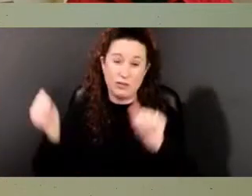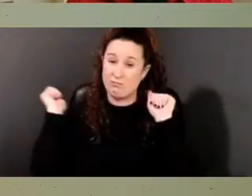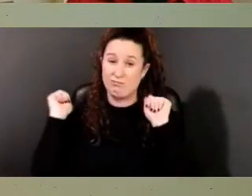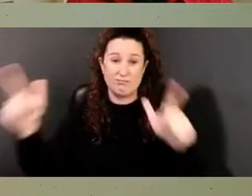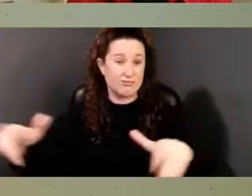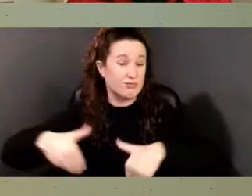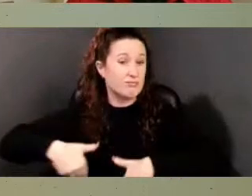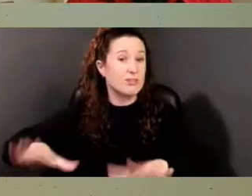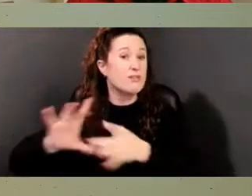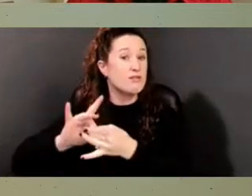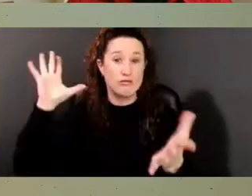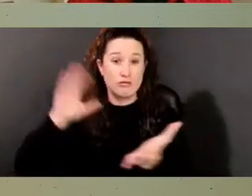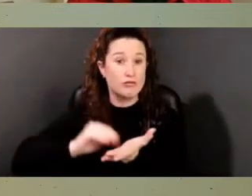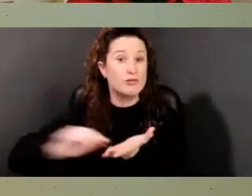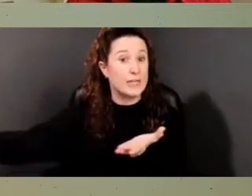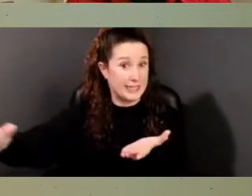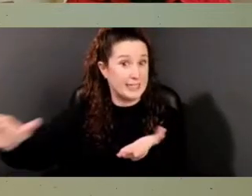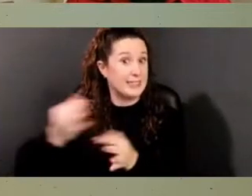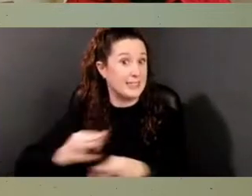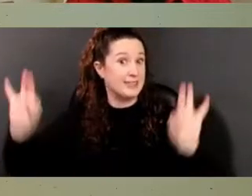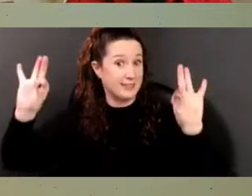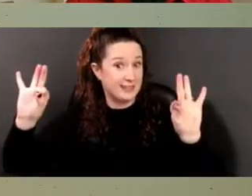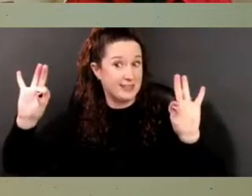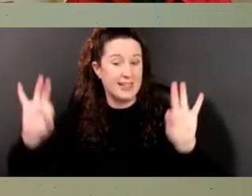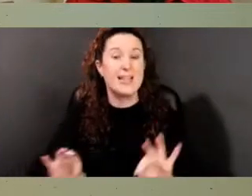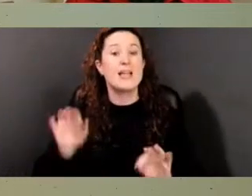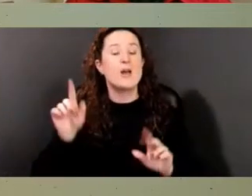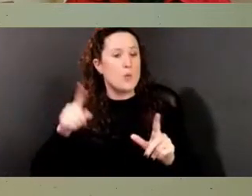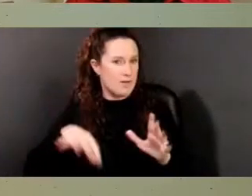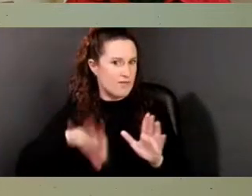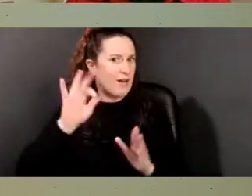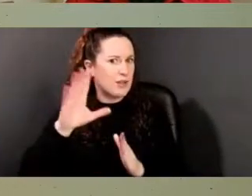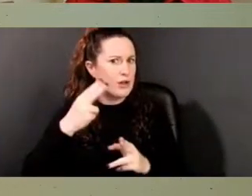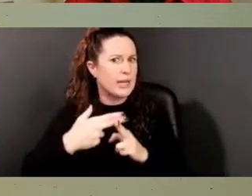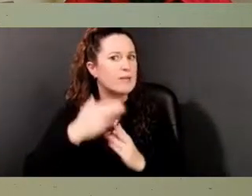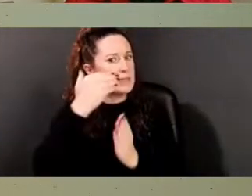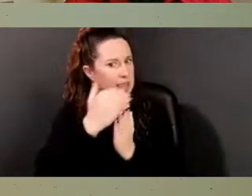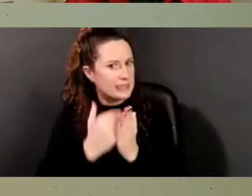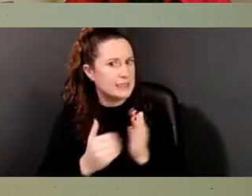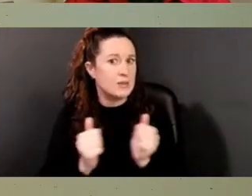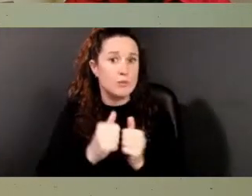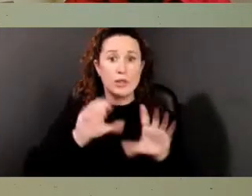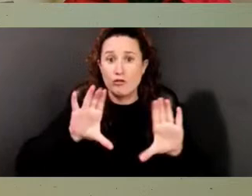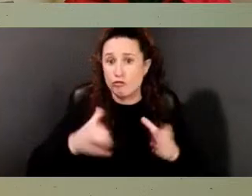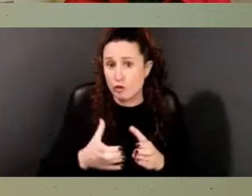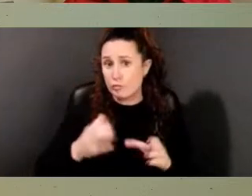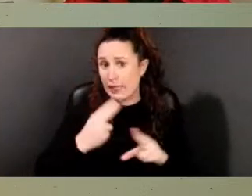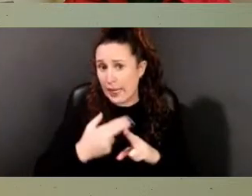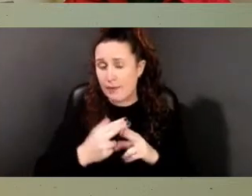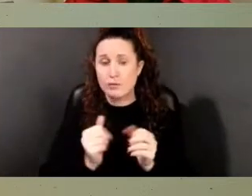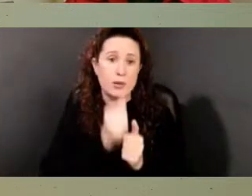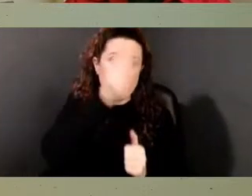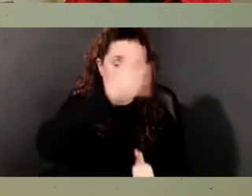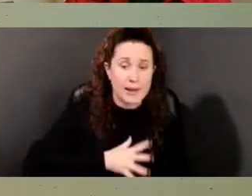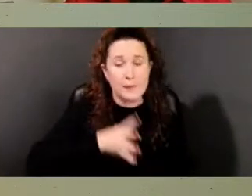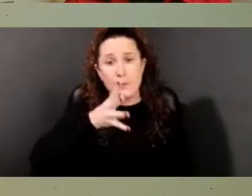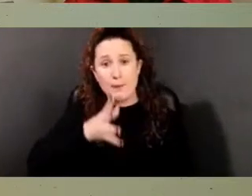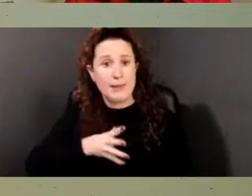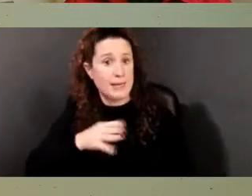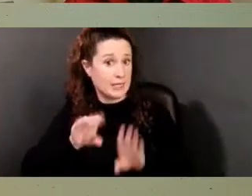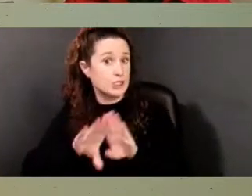These individuals were listed in family groupings with the names of the men, the women, and then the children of,